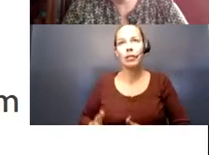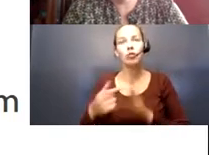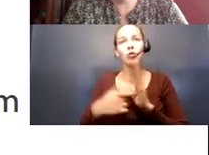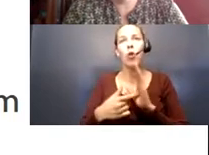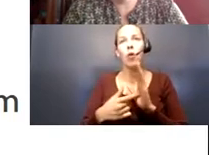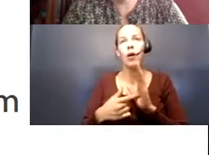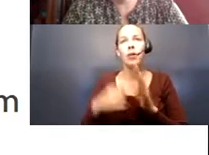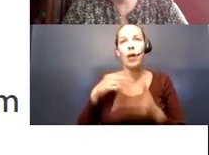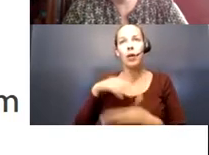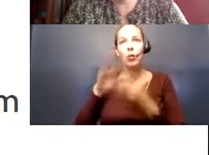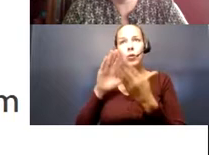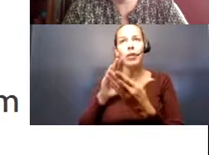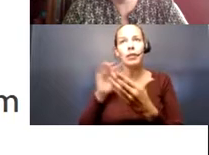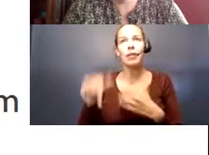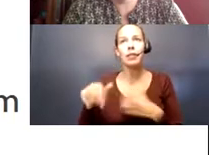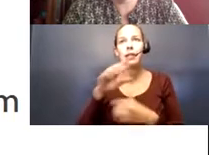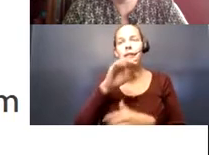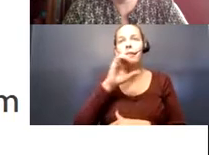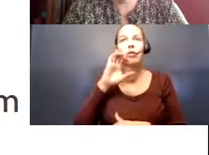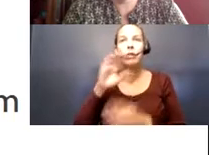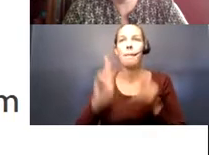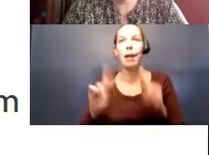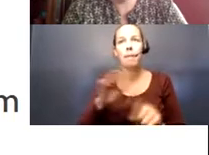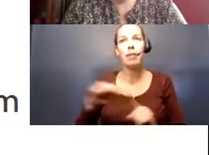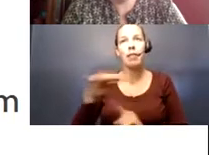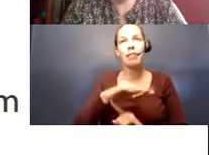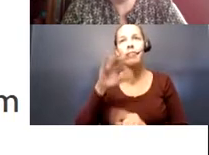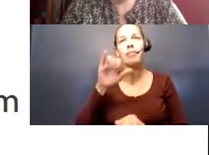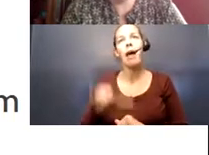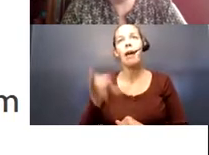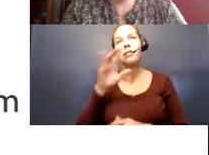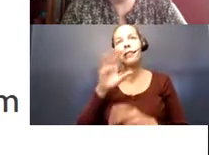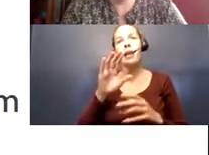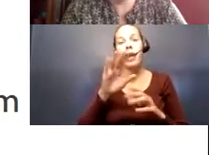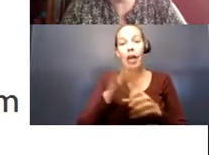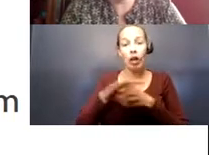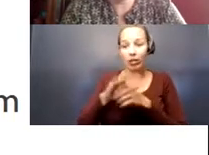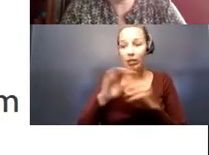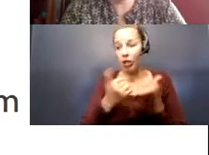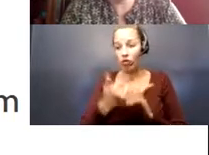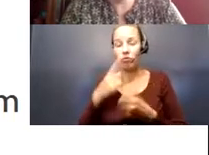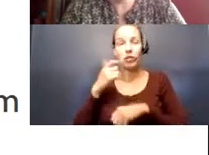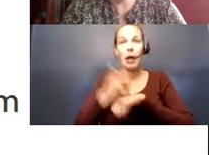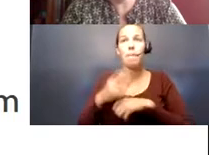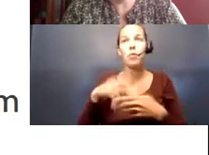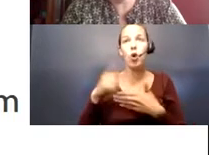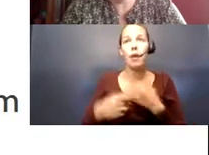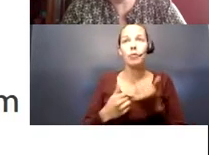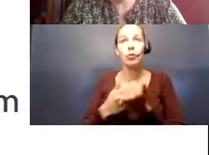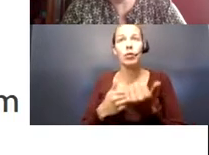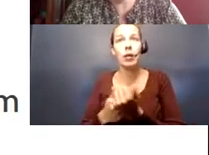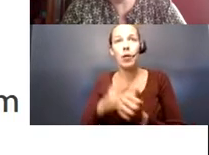to address this in the senior population, which is where senior centers and area agencies on aging create programs and support to really